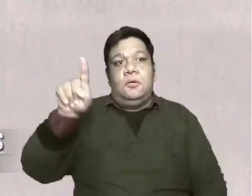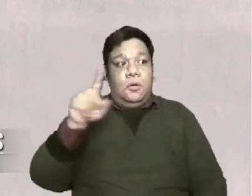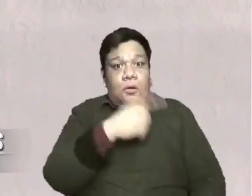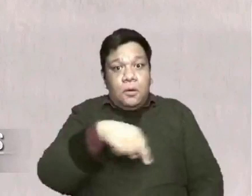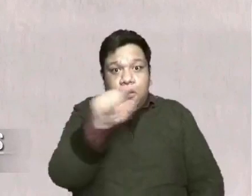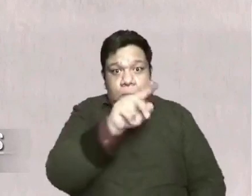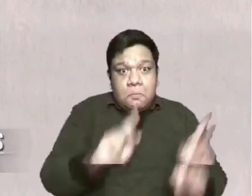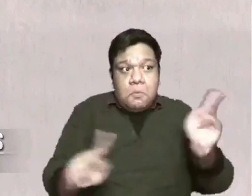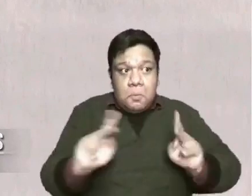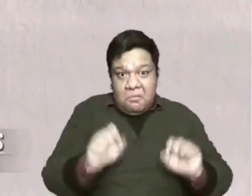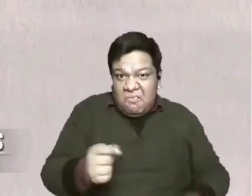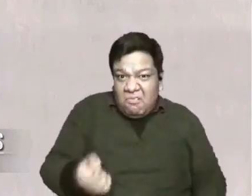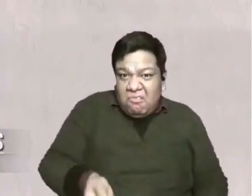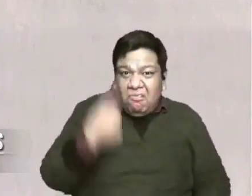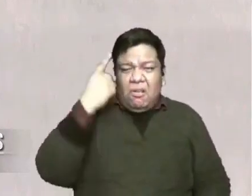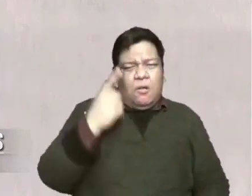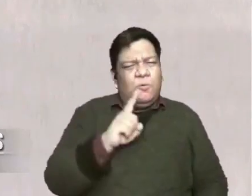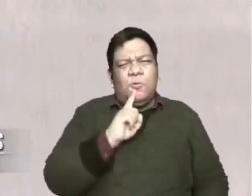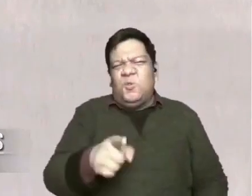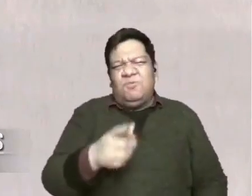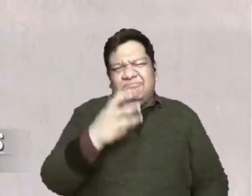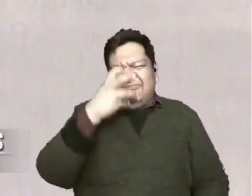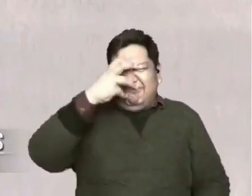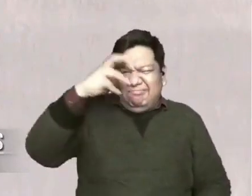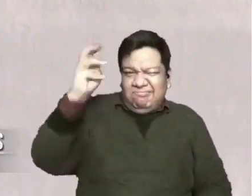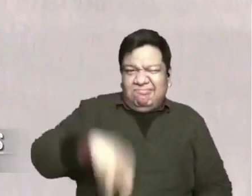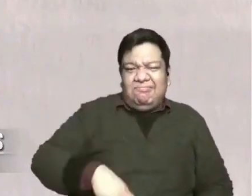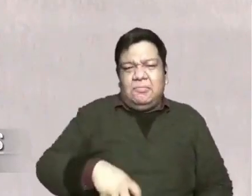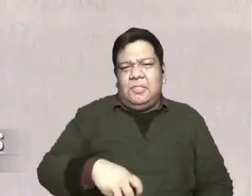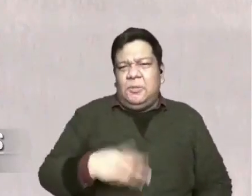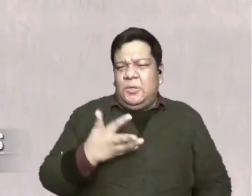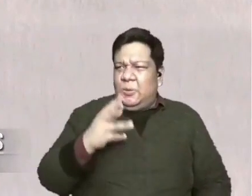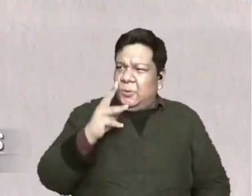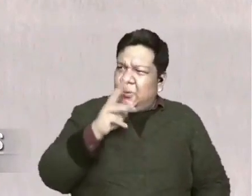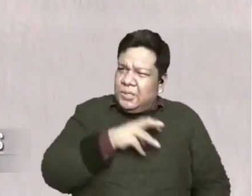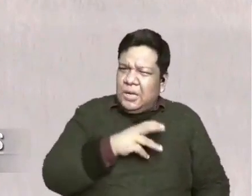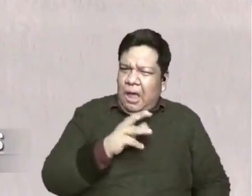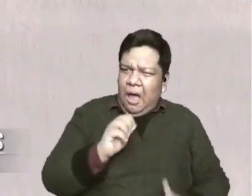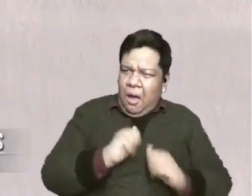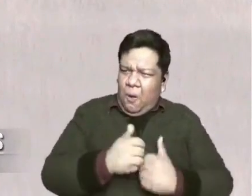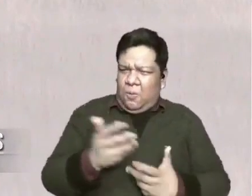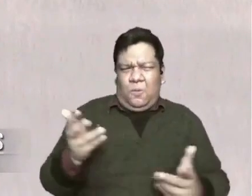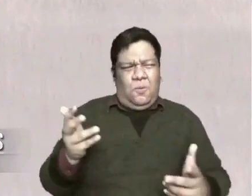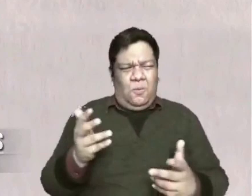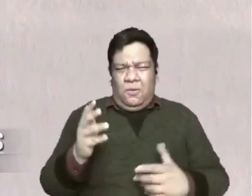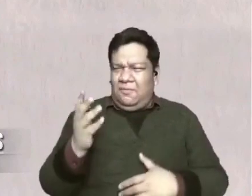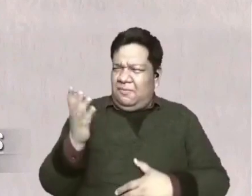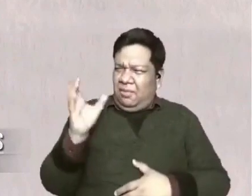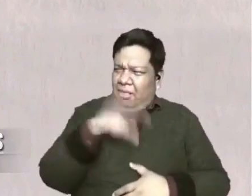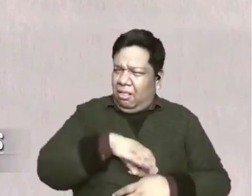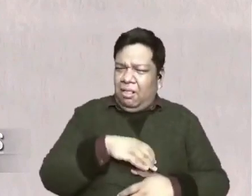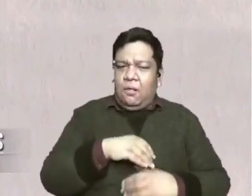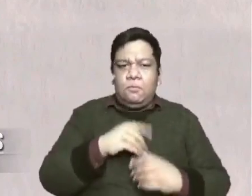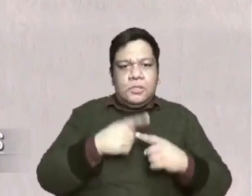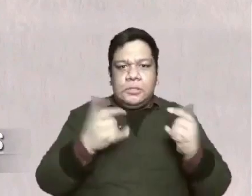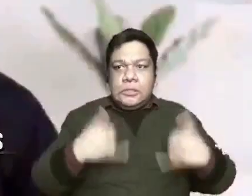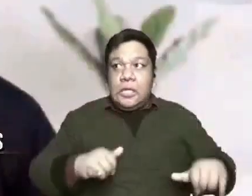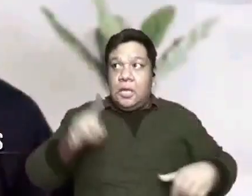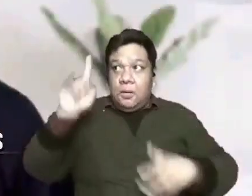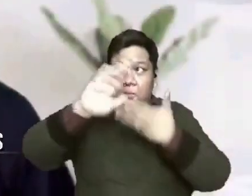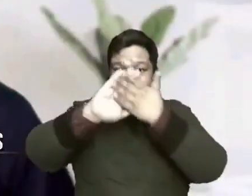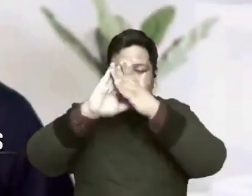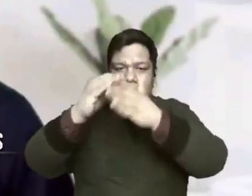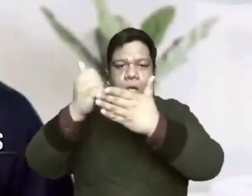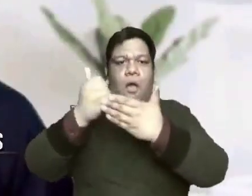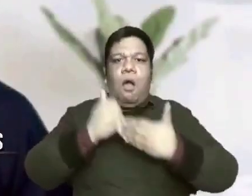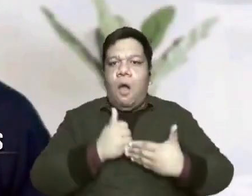human understanding di di di mo maintindihan it is mysterious and it guarded our hearts and